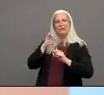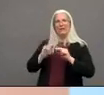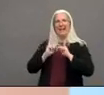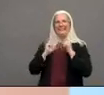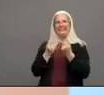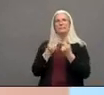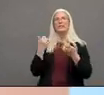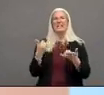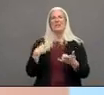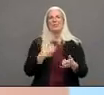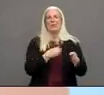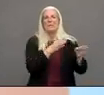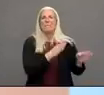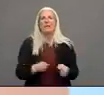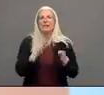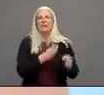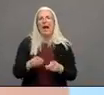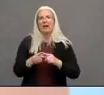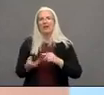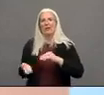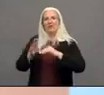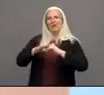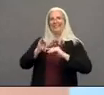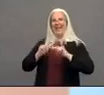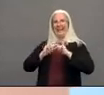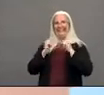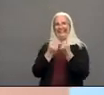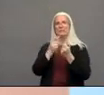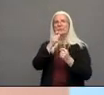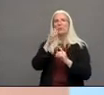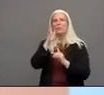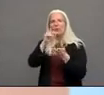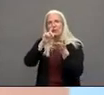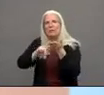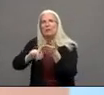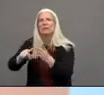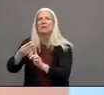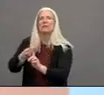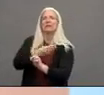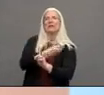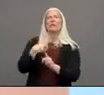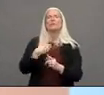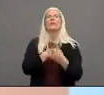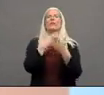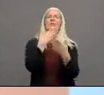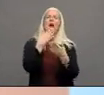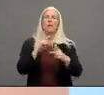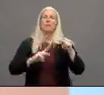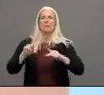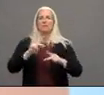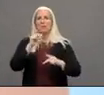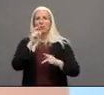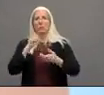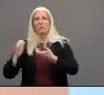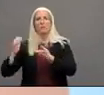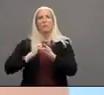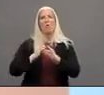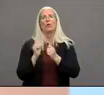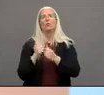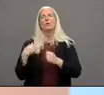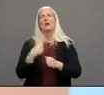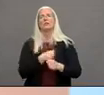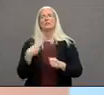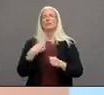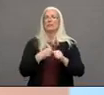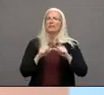that effort to stand up individuals very very quickly we thank you for those who have reached out to us to partner with us in that effort and we will continue to build on those